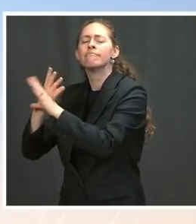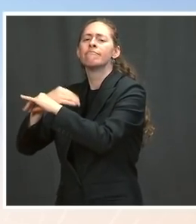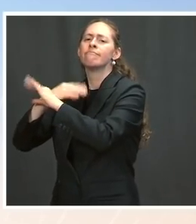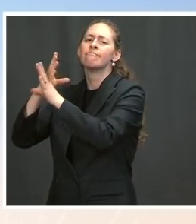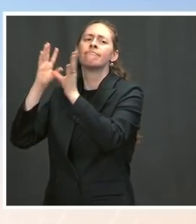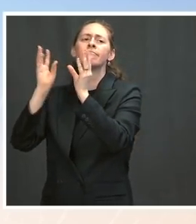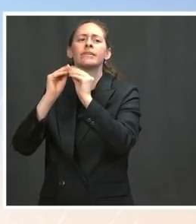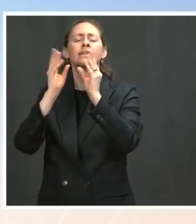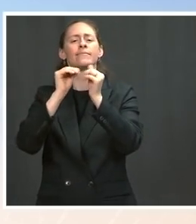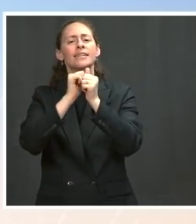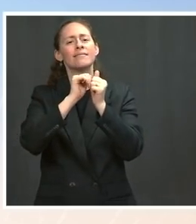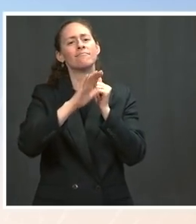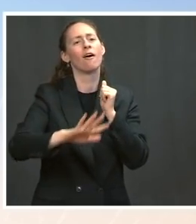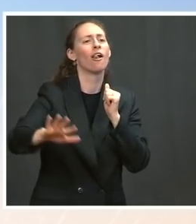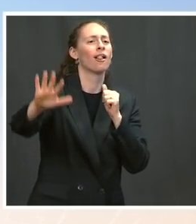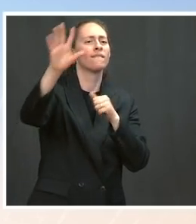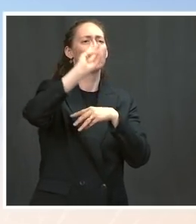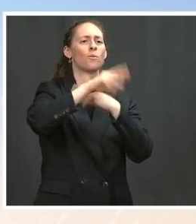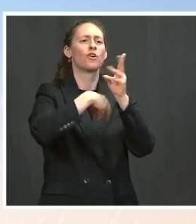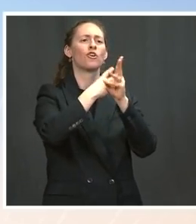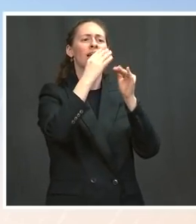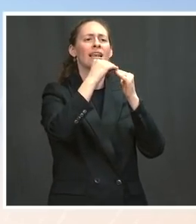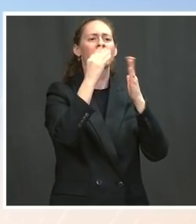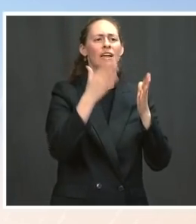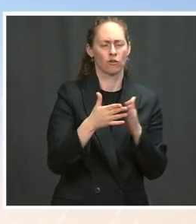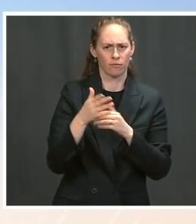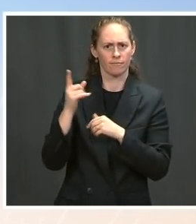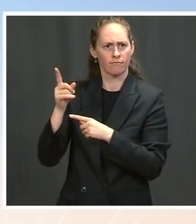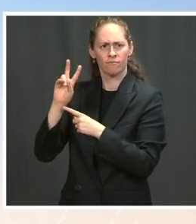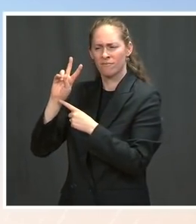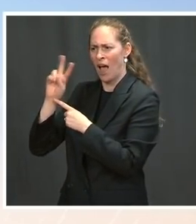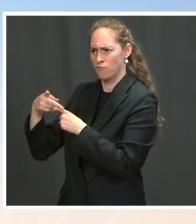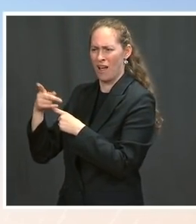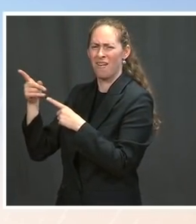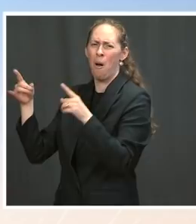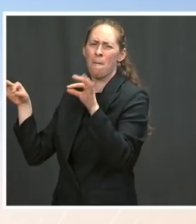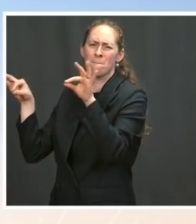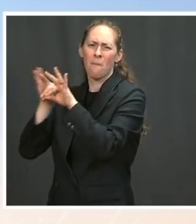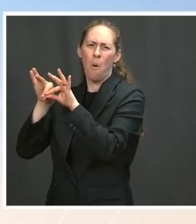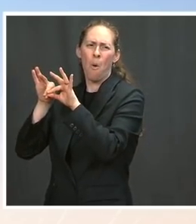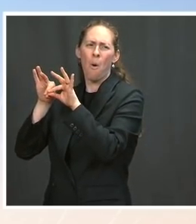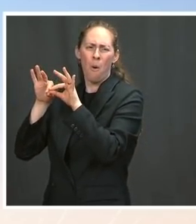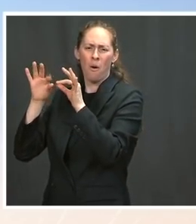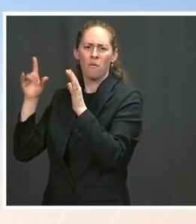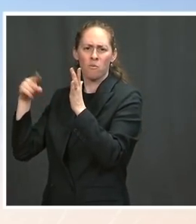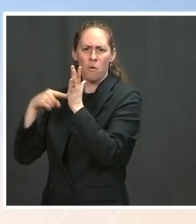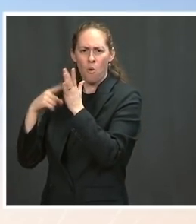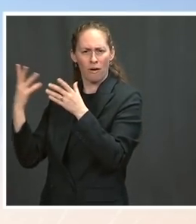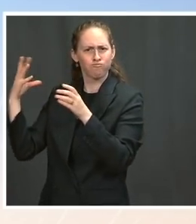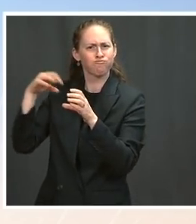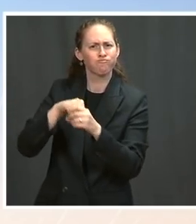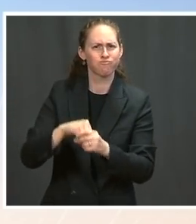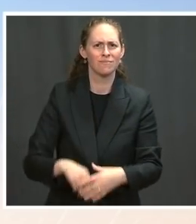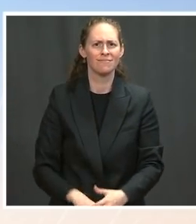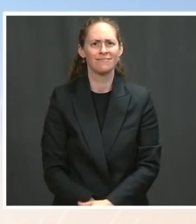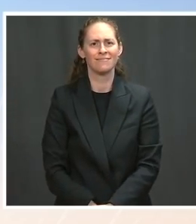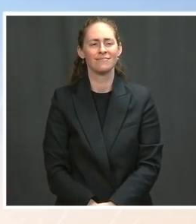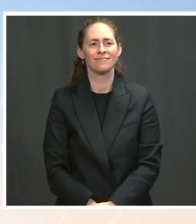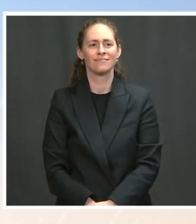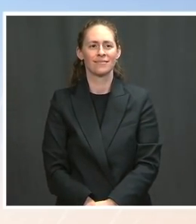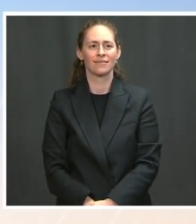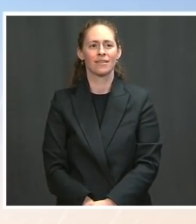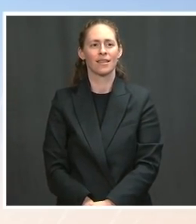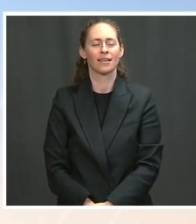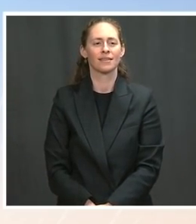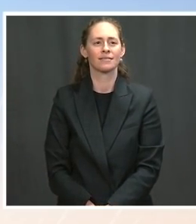surprise that the Vice President is also playing an important role in engaging with and having discussions with foreign leaders. The It's more so than other Vice